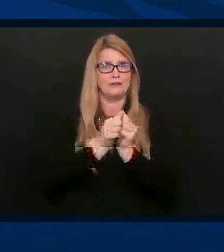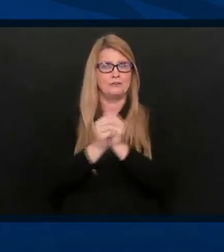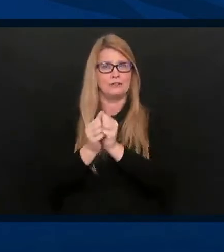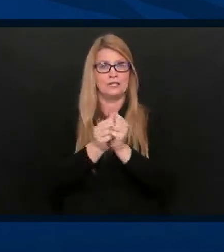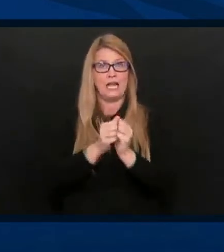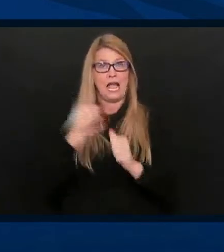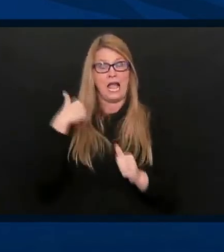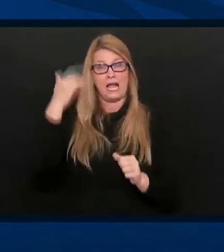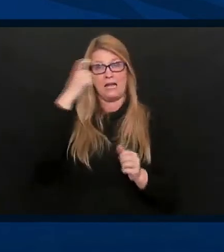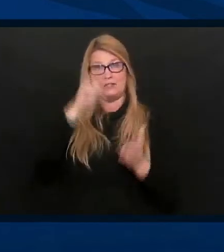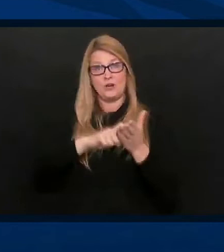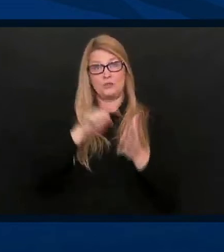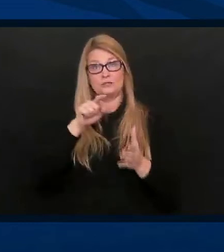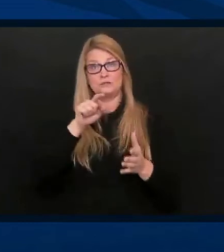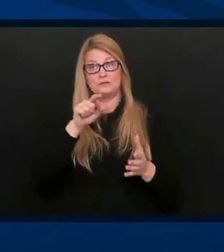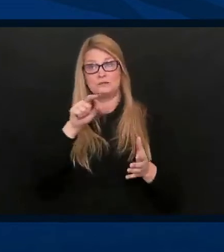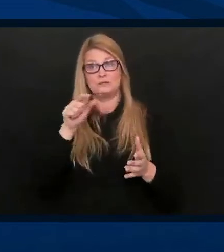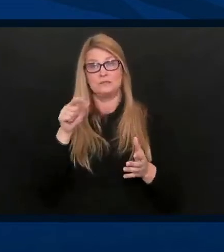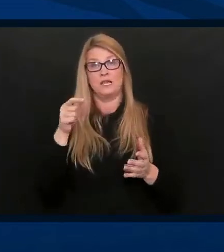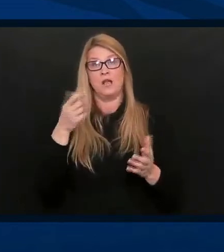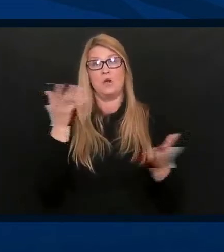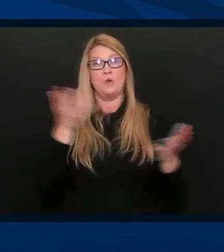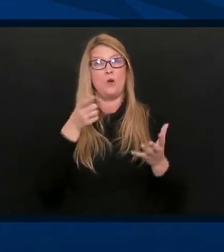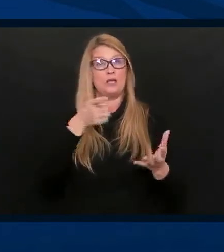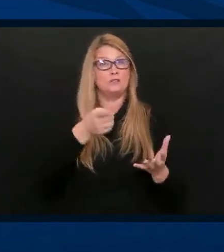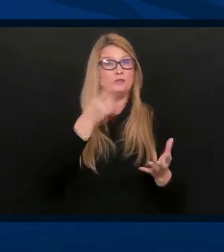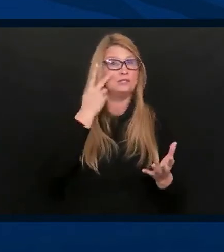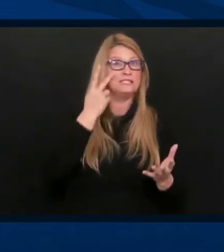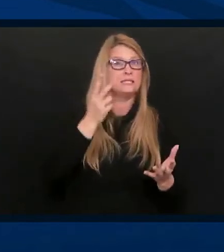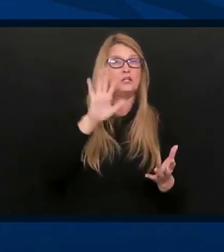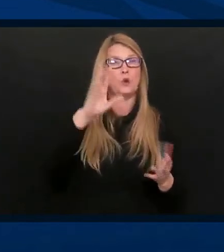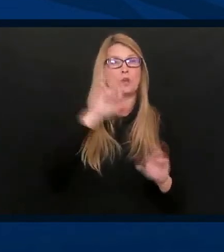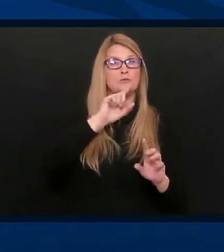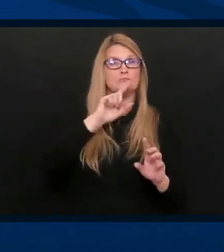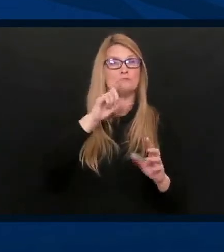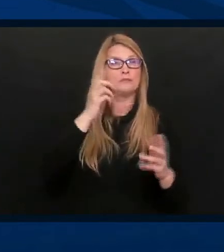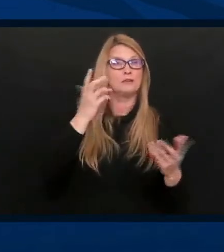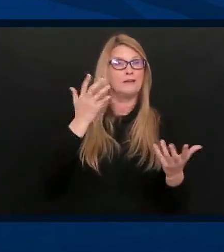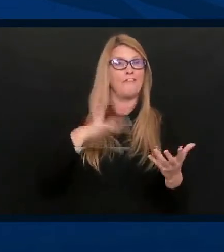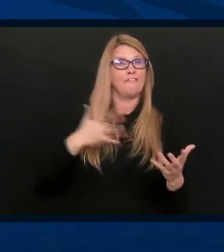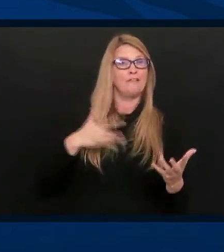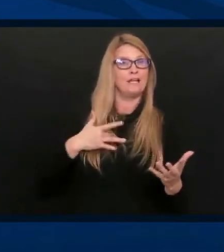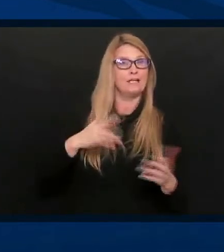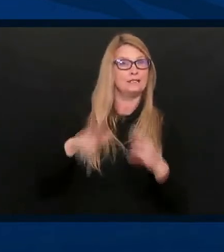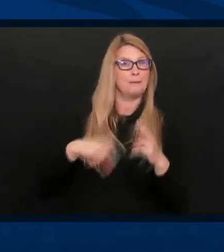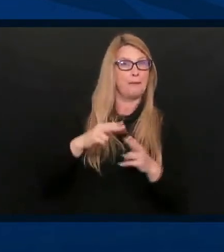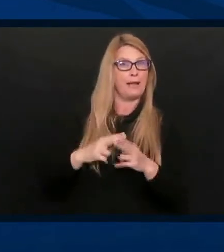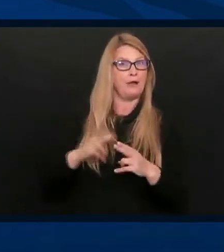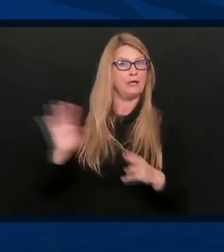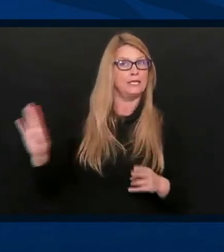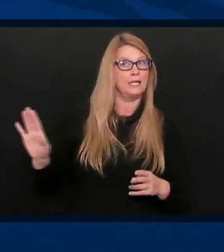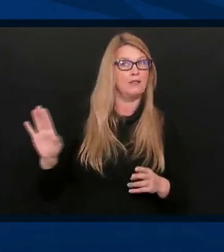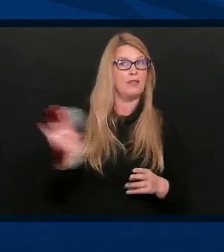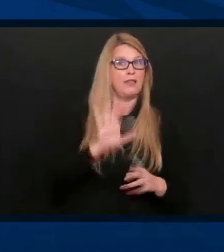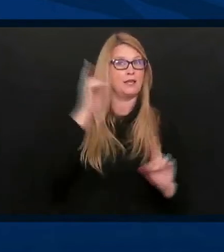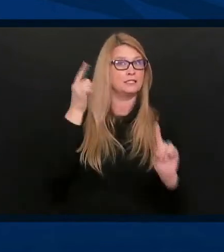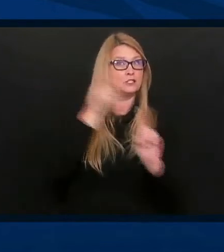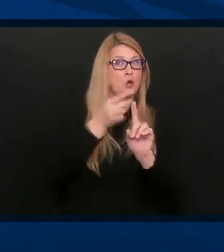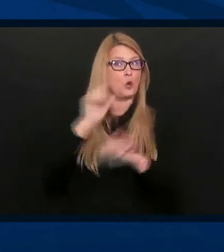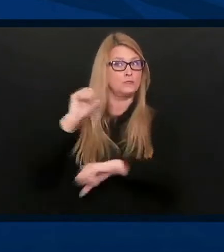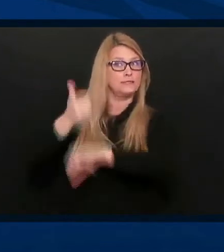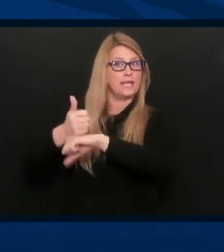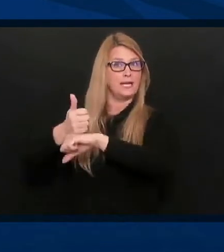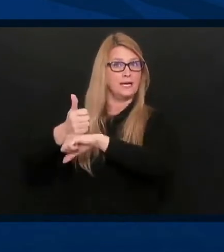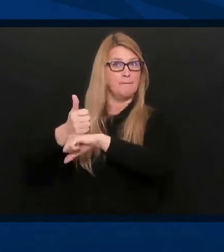paying attention to what was said. I wanted to get your reactions to the goals that the Biden